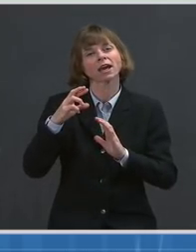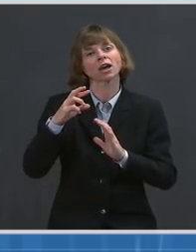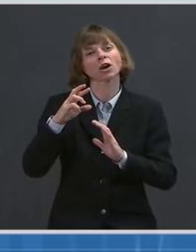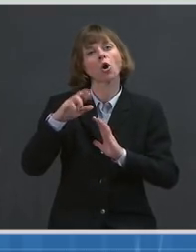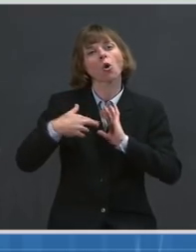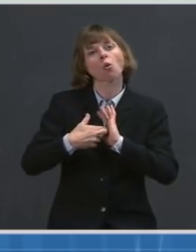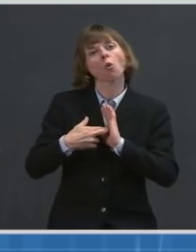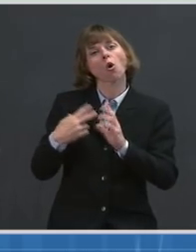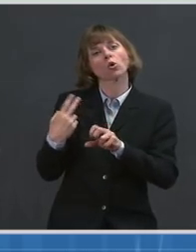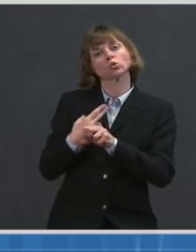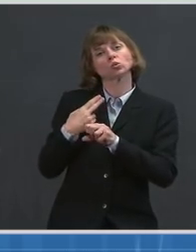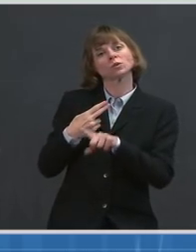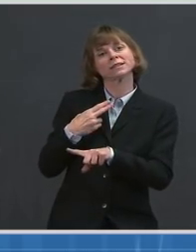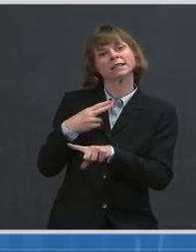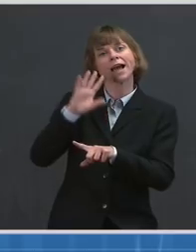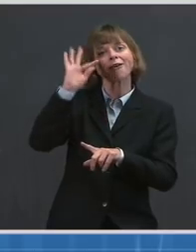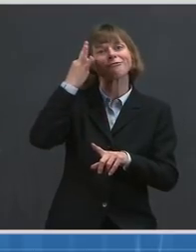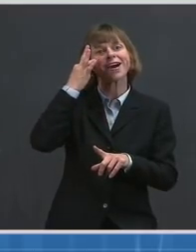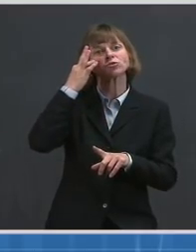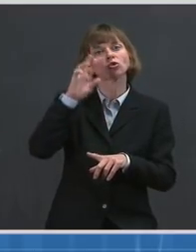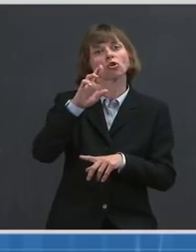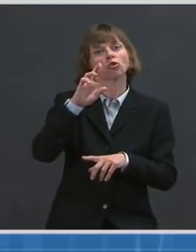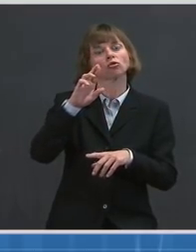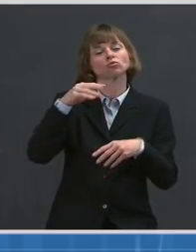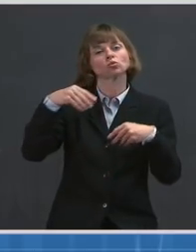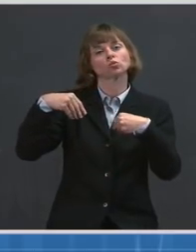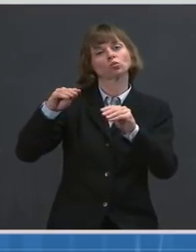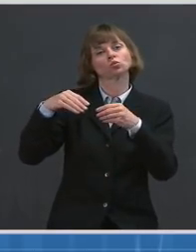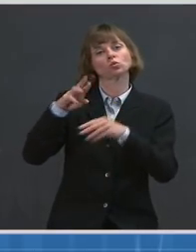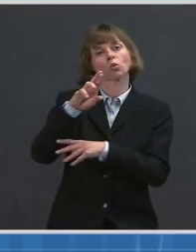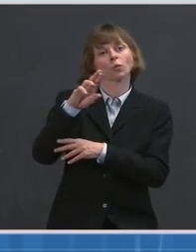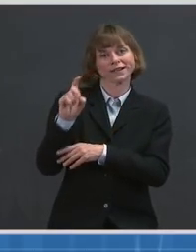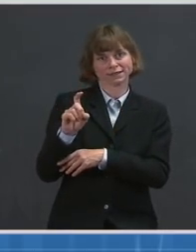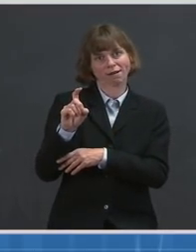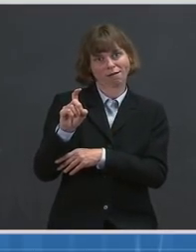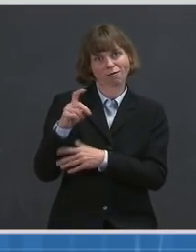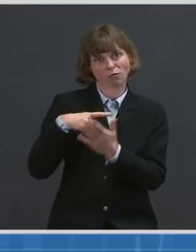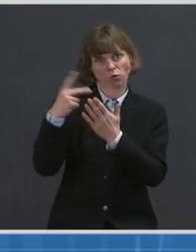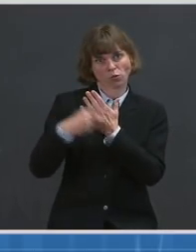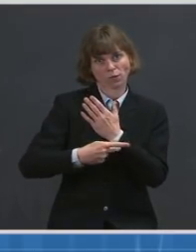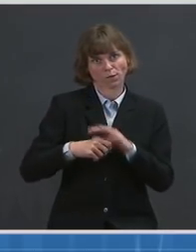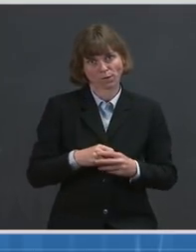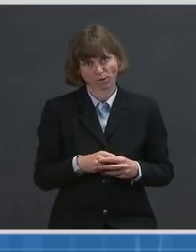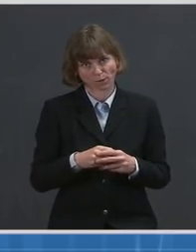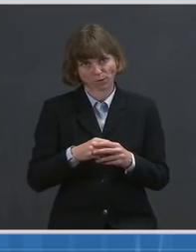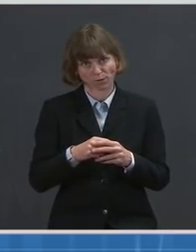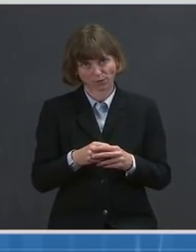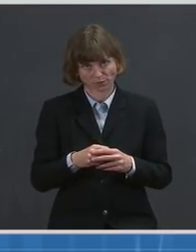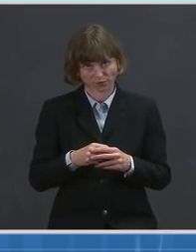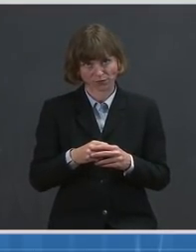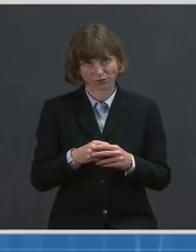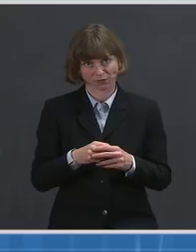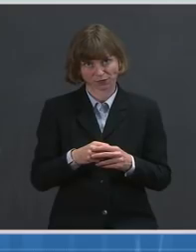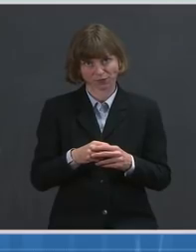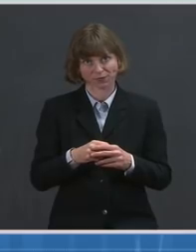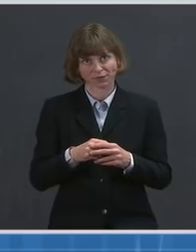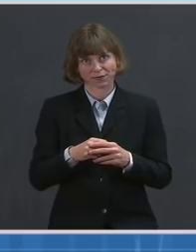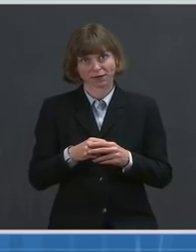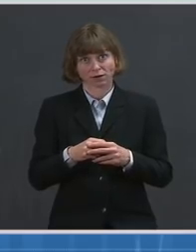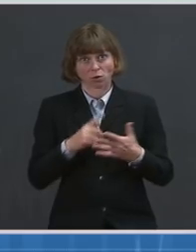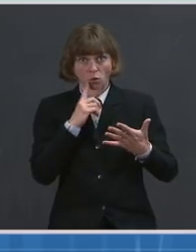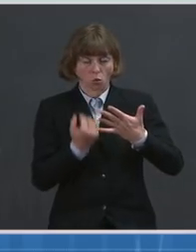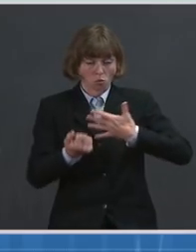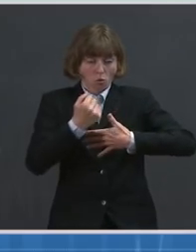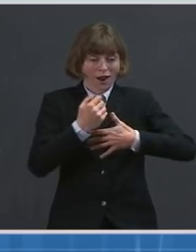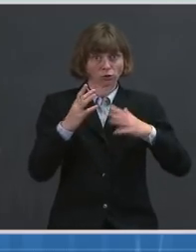We now have over 9,000 pharmacies participating nationwide, while child care workers are being prioritized